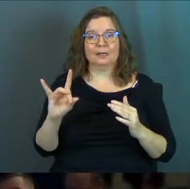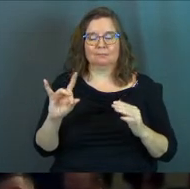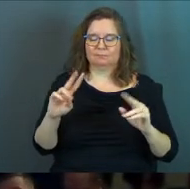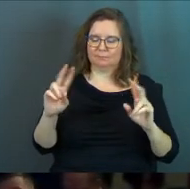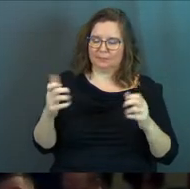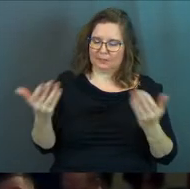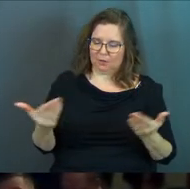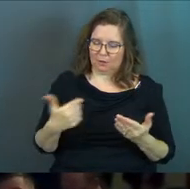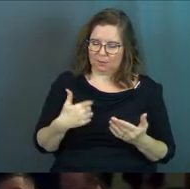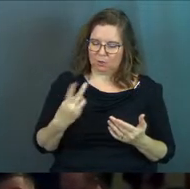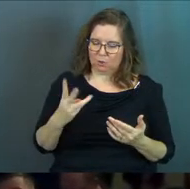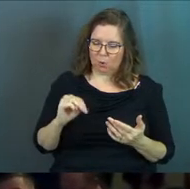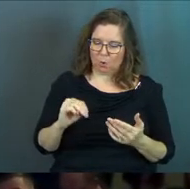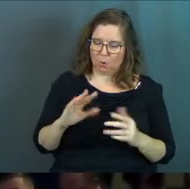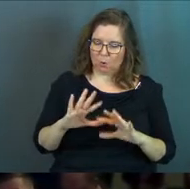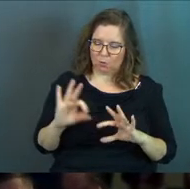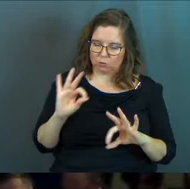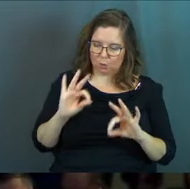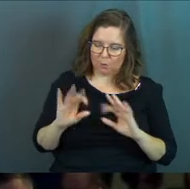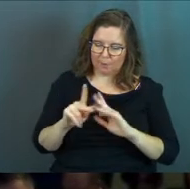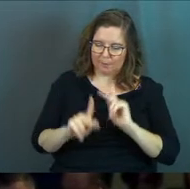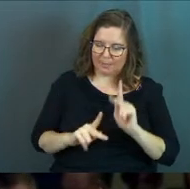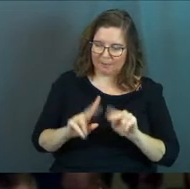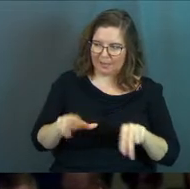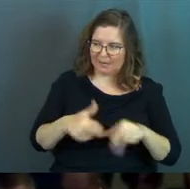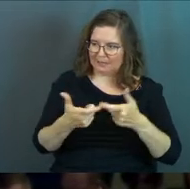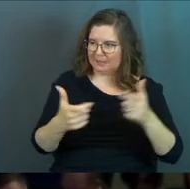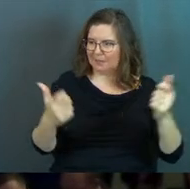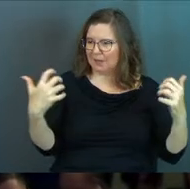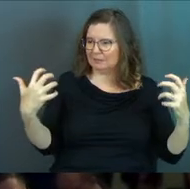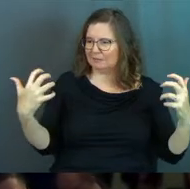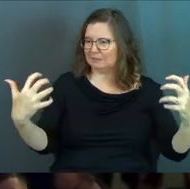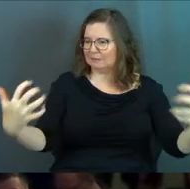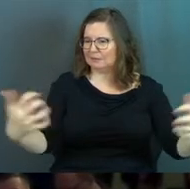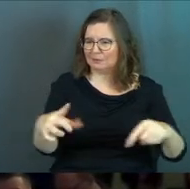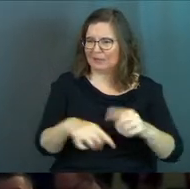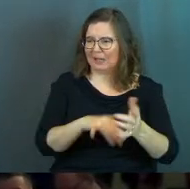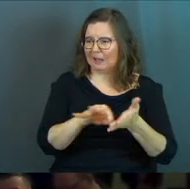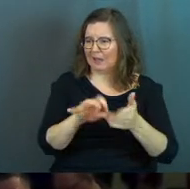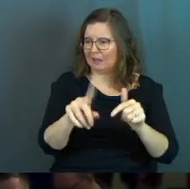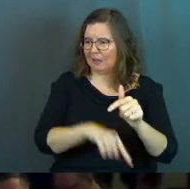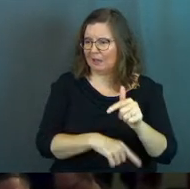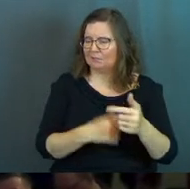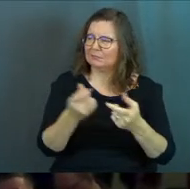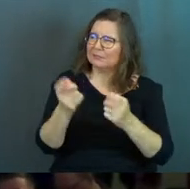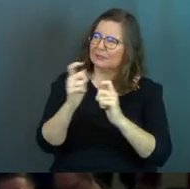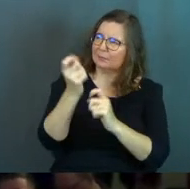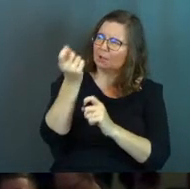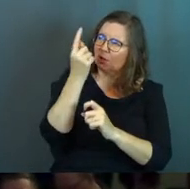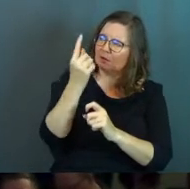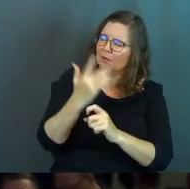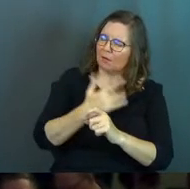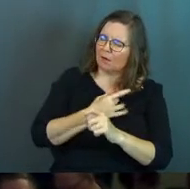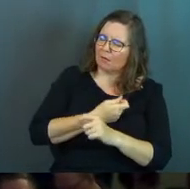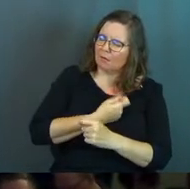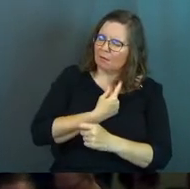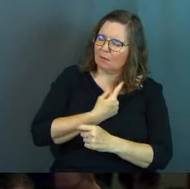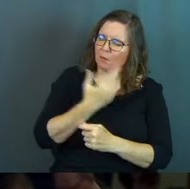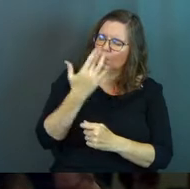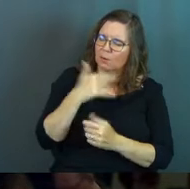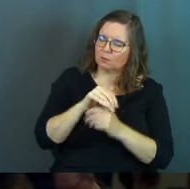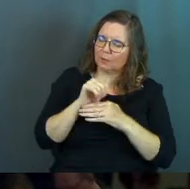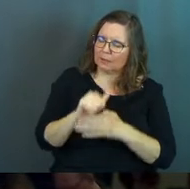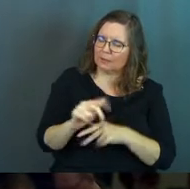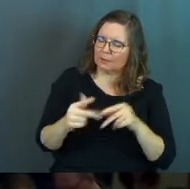I am in the midst of your own chosen people, Solomon says, a nation so great and numerous they cannot be counted. Give me an understanding heart so that I can govern your people